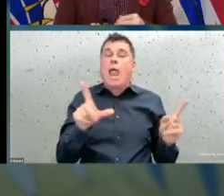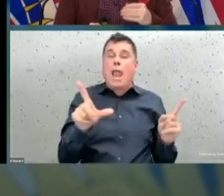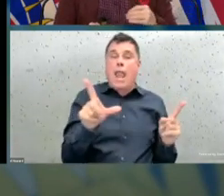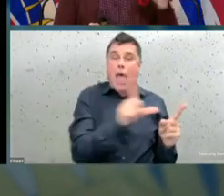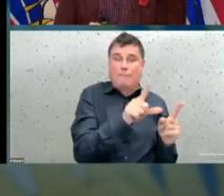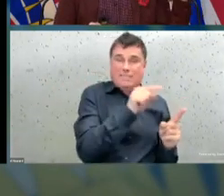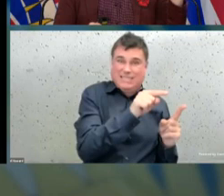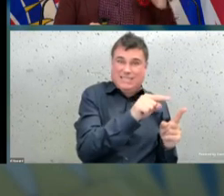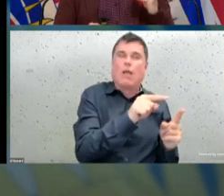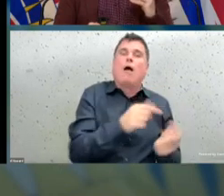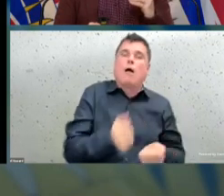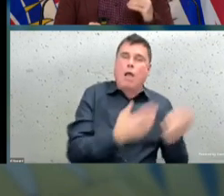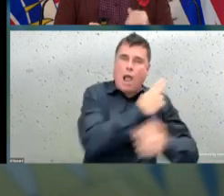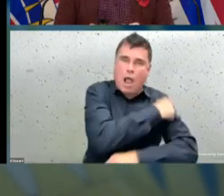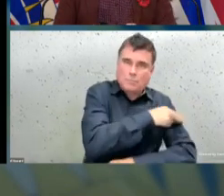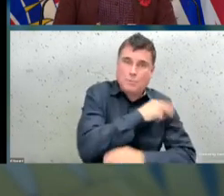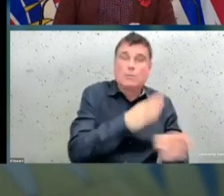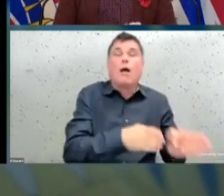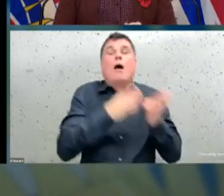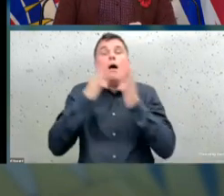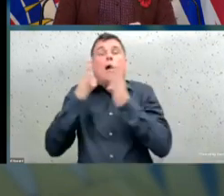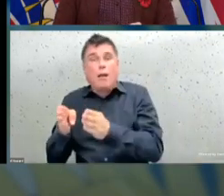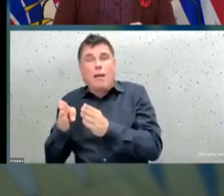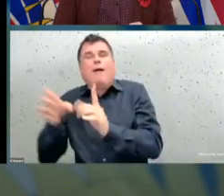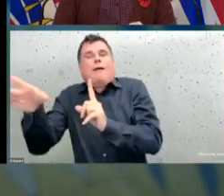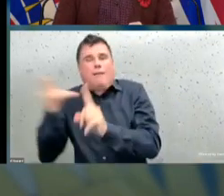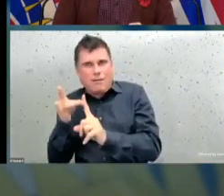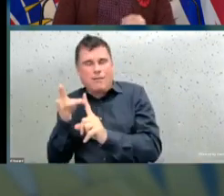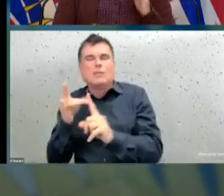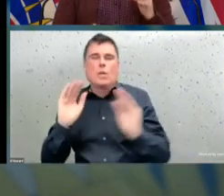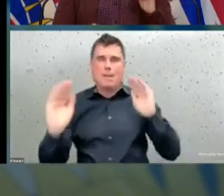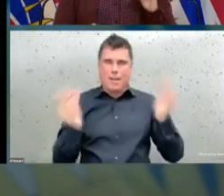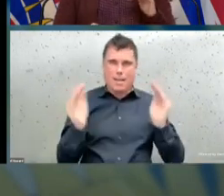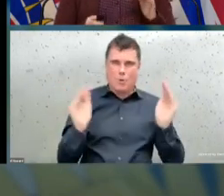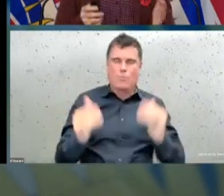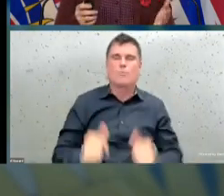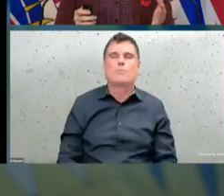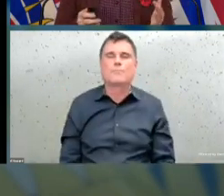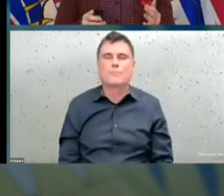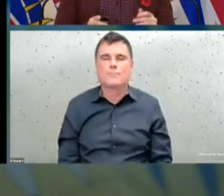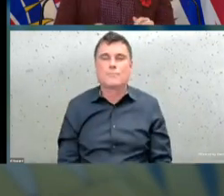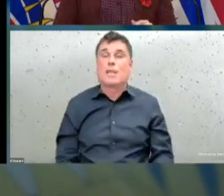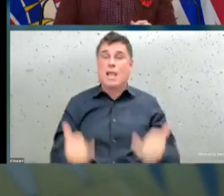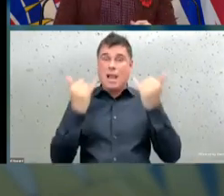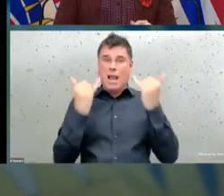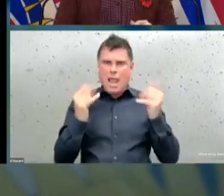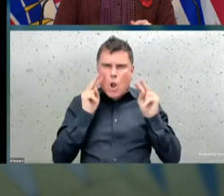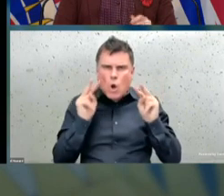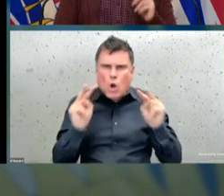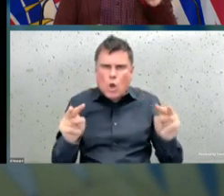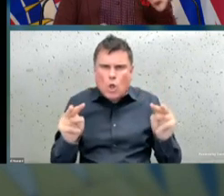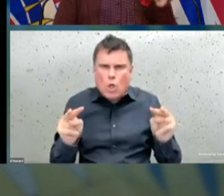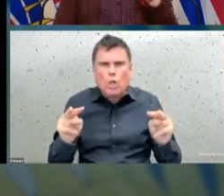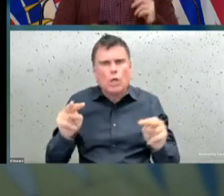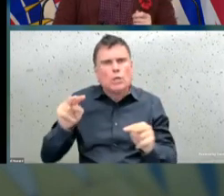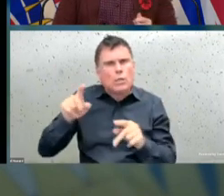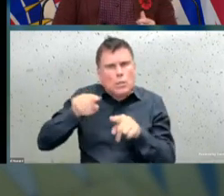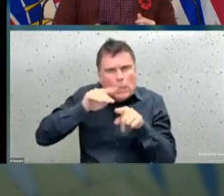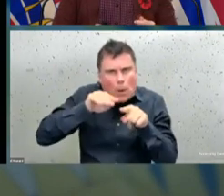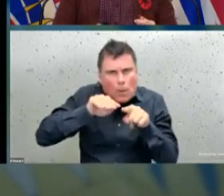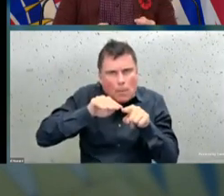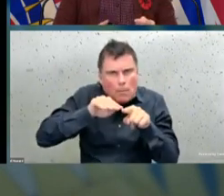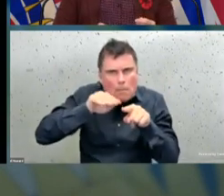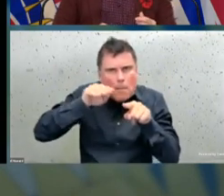decline in cases and hospitalizations over the next month. But this is a fragile balance that we're in. But it is an